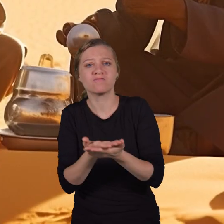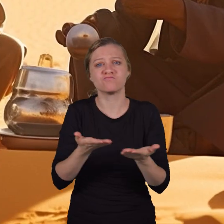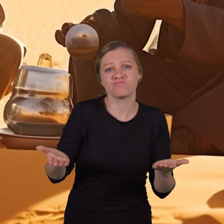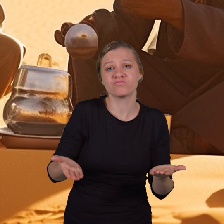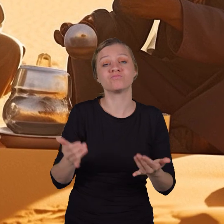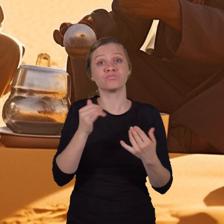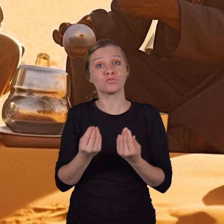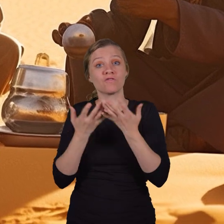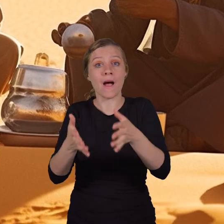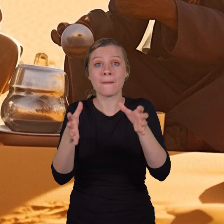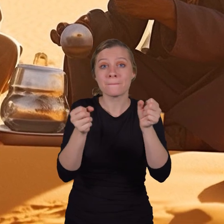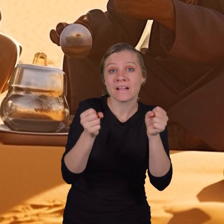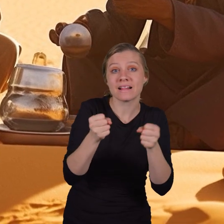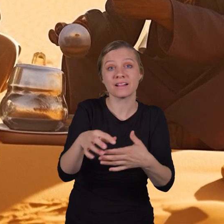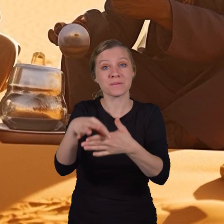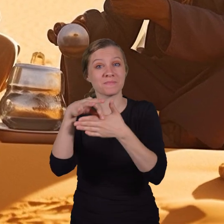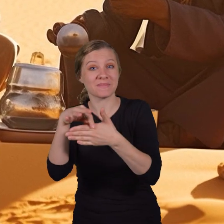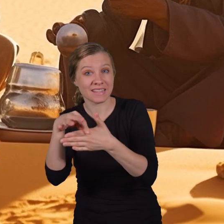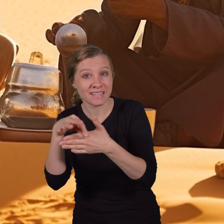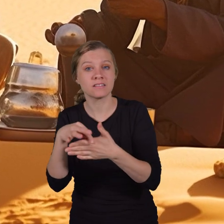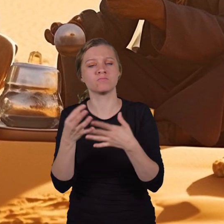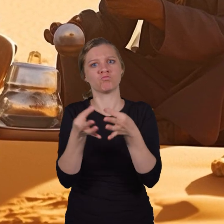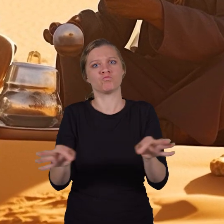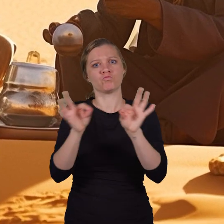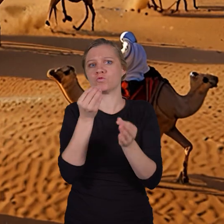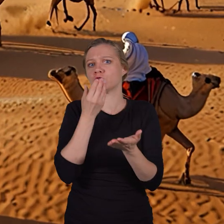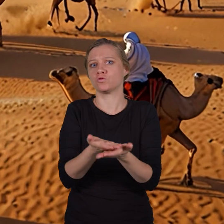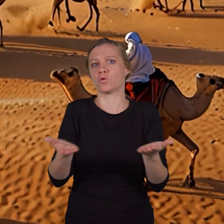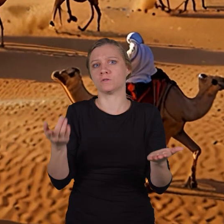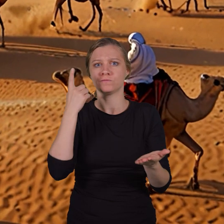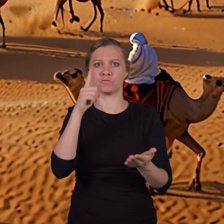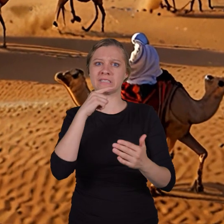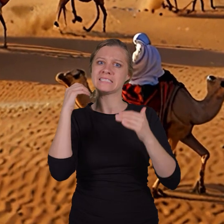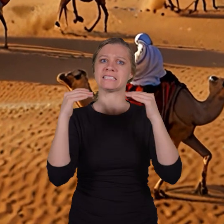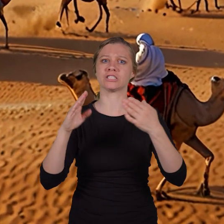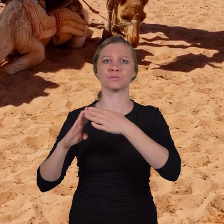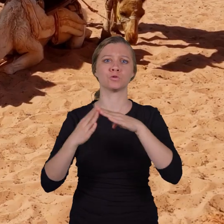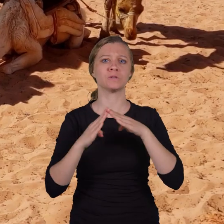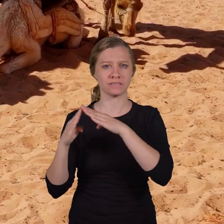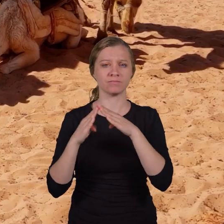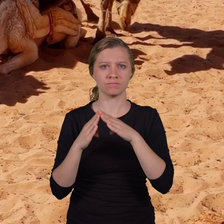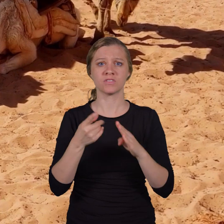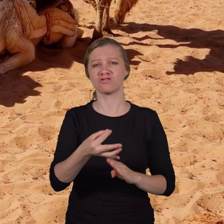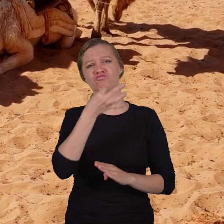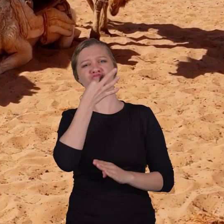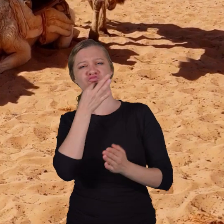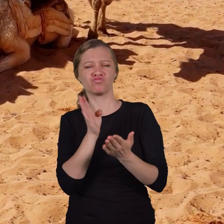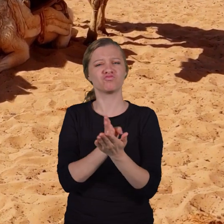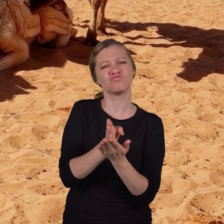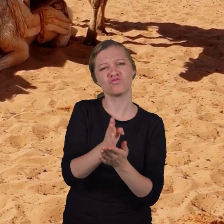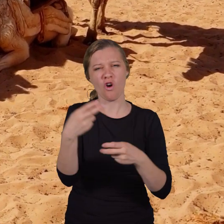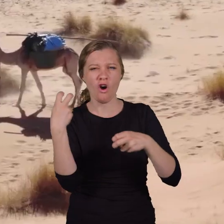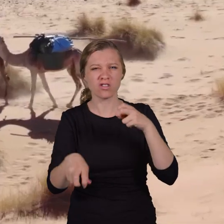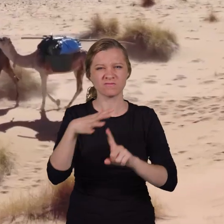Camels also provide milk and meat, essential food sources for many desert communities. Their ability to survive in